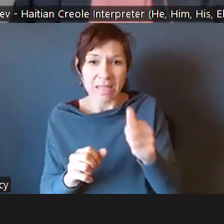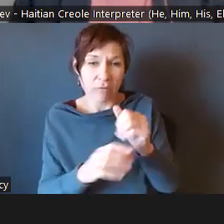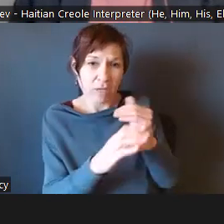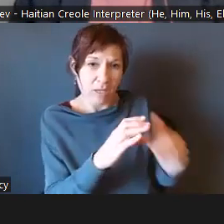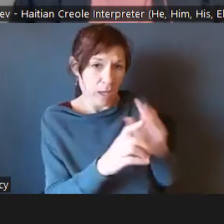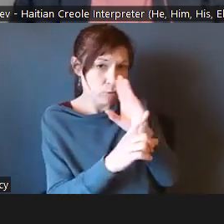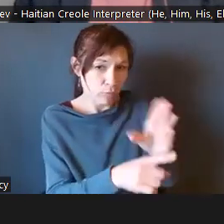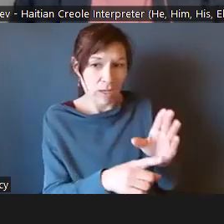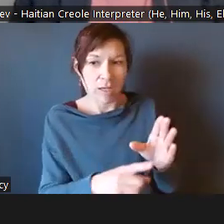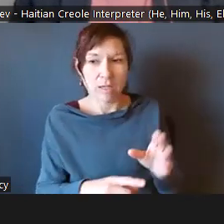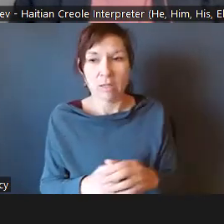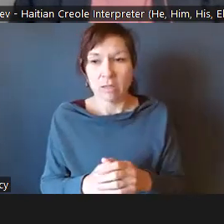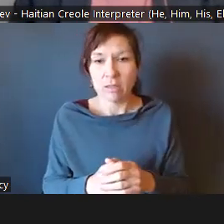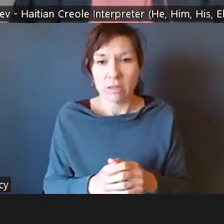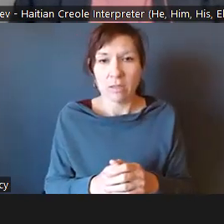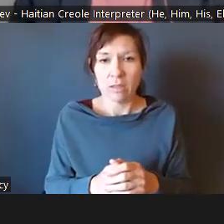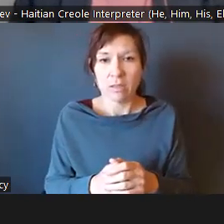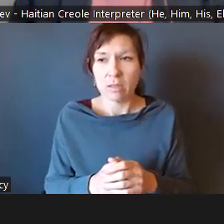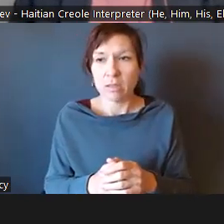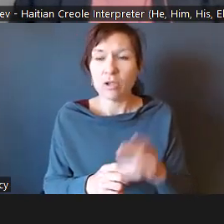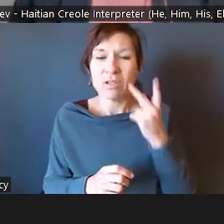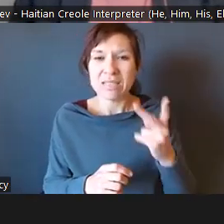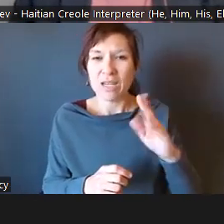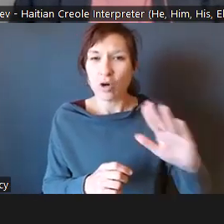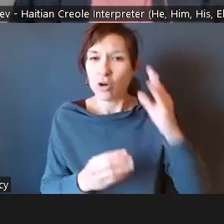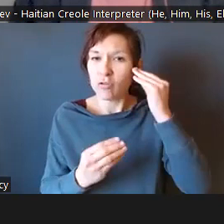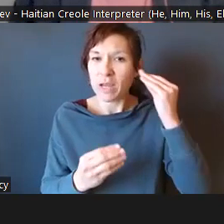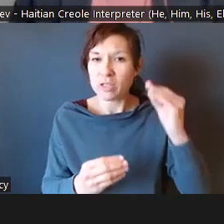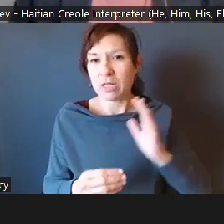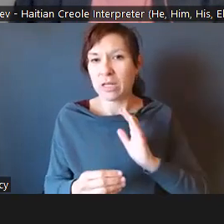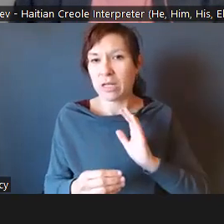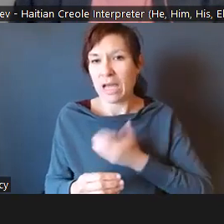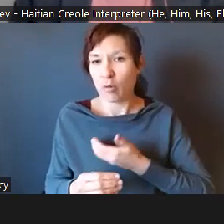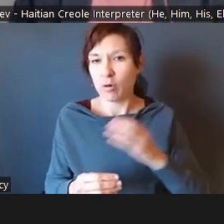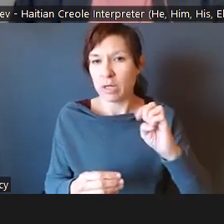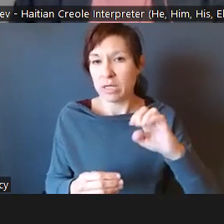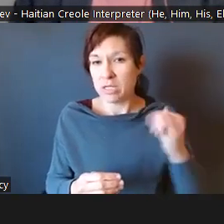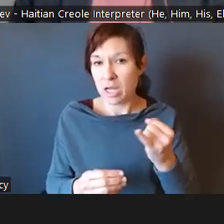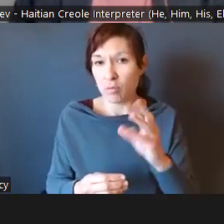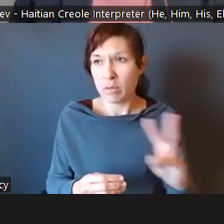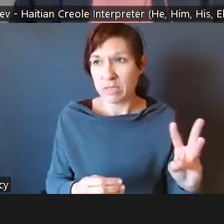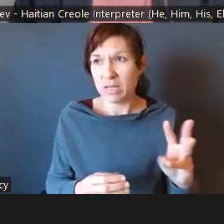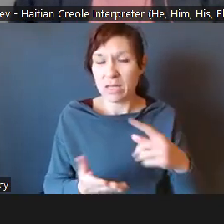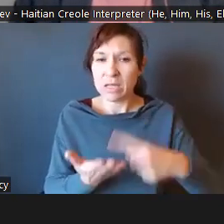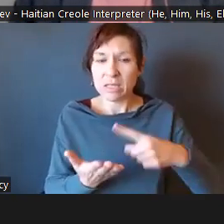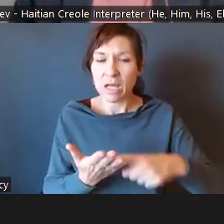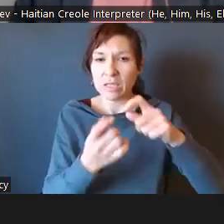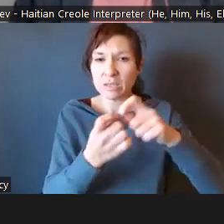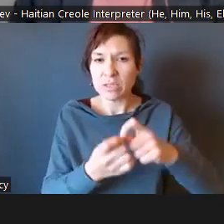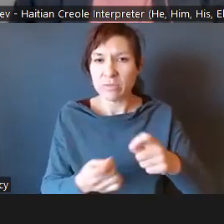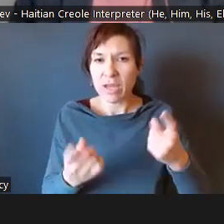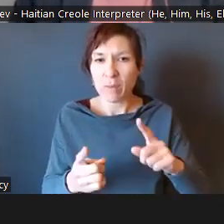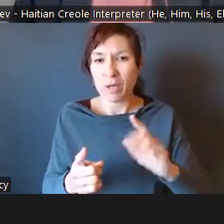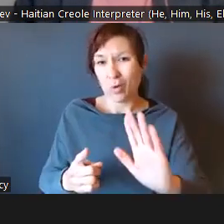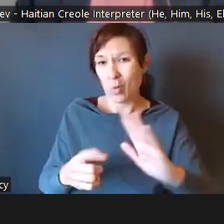link is also available on our EJ website and we could talk about the specifics in your neighborhood that you're